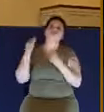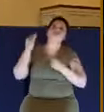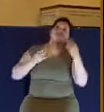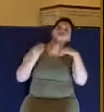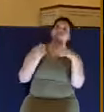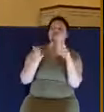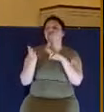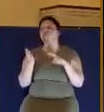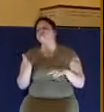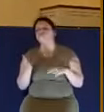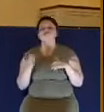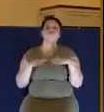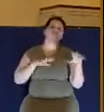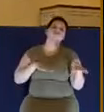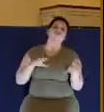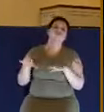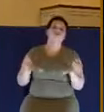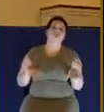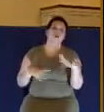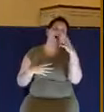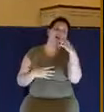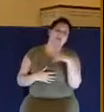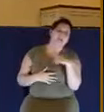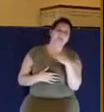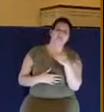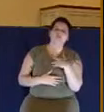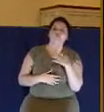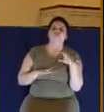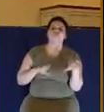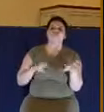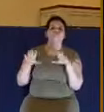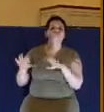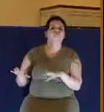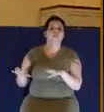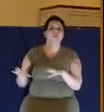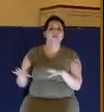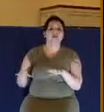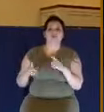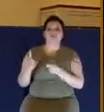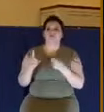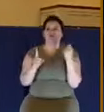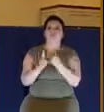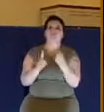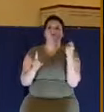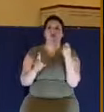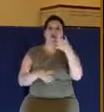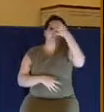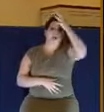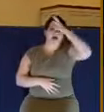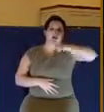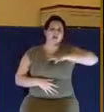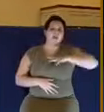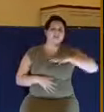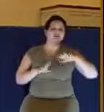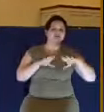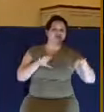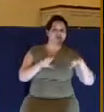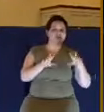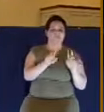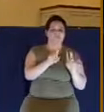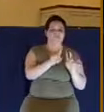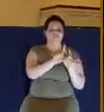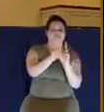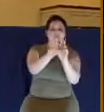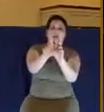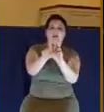some resting with their eyes closed. It was a calm and peaceful scene. Then suddenly a man and his children entered the subway car. The